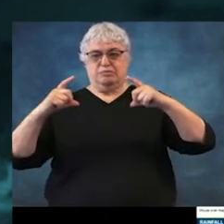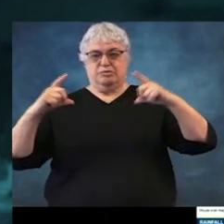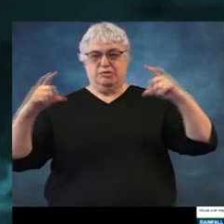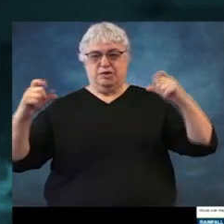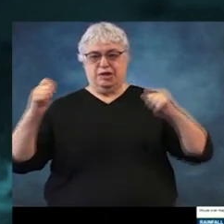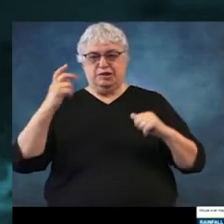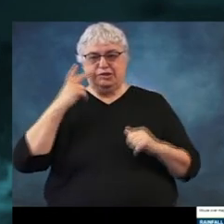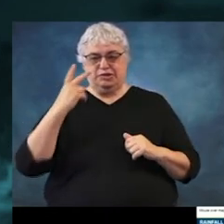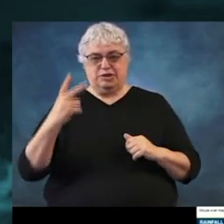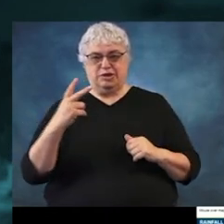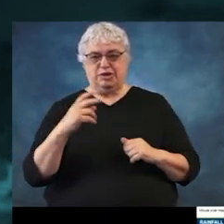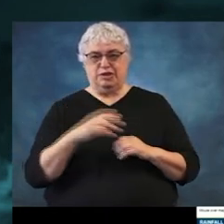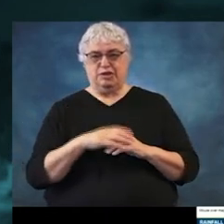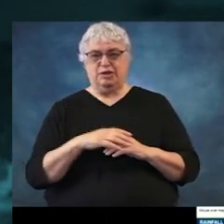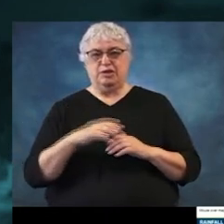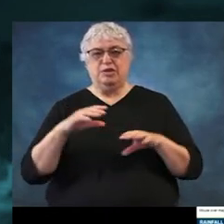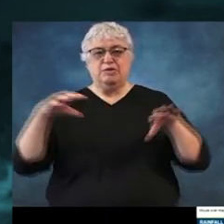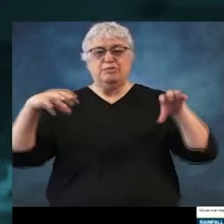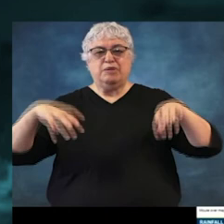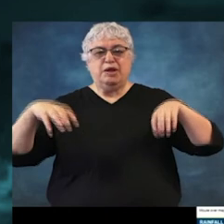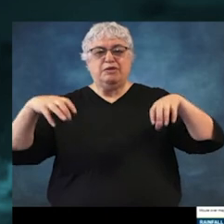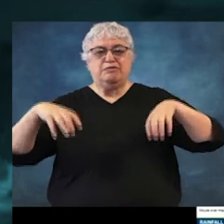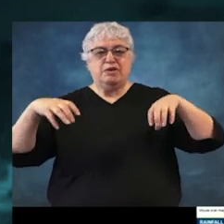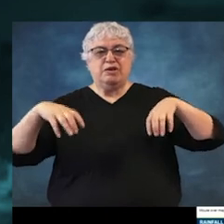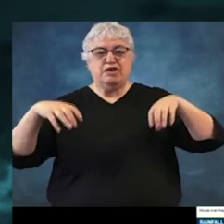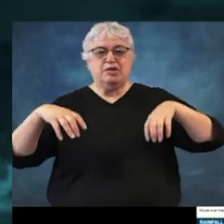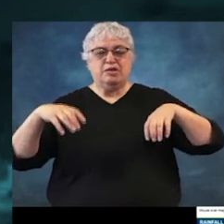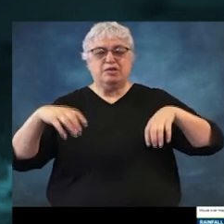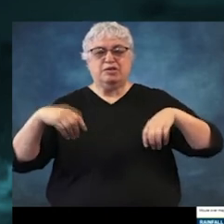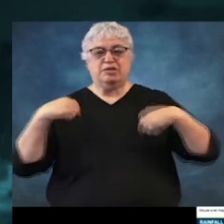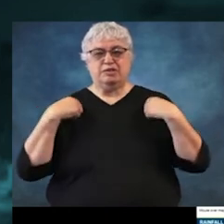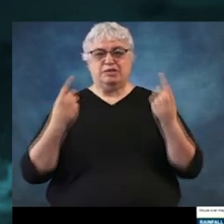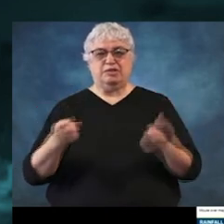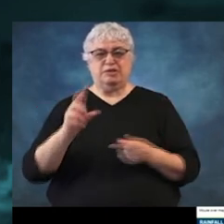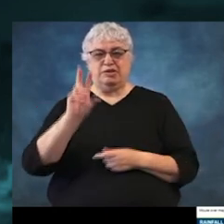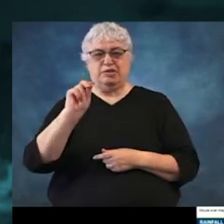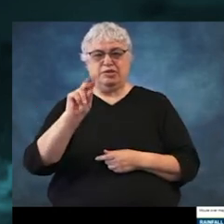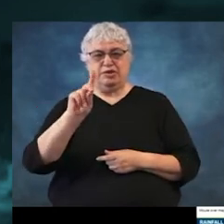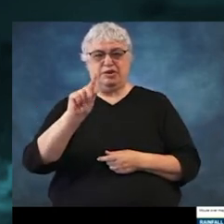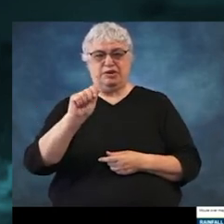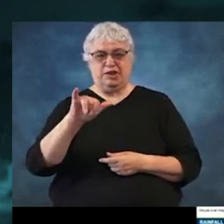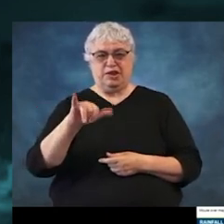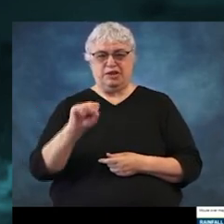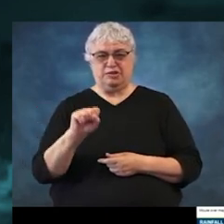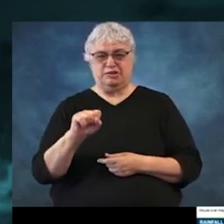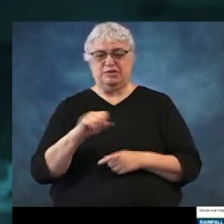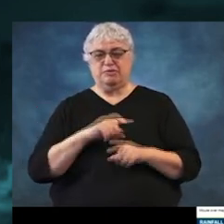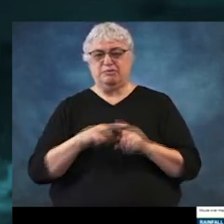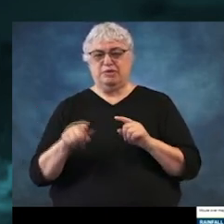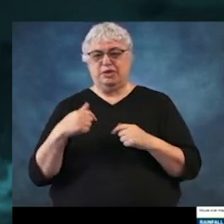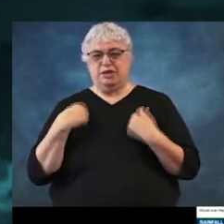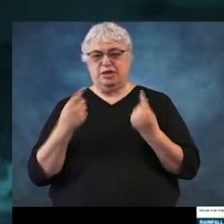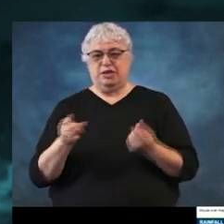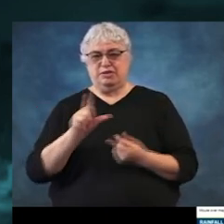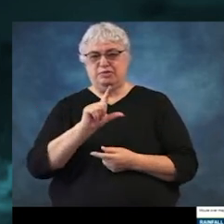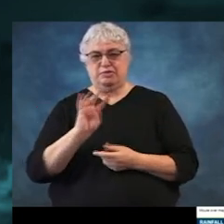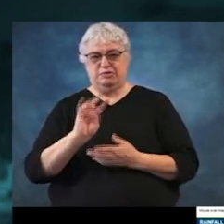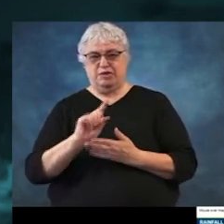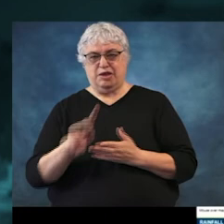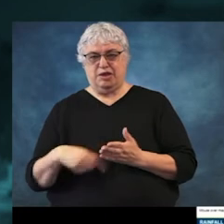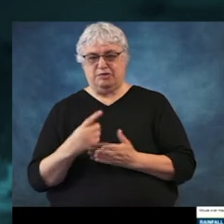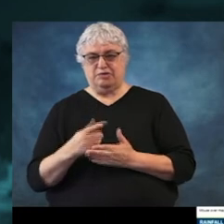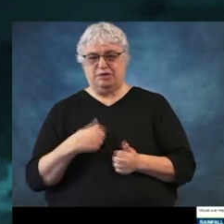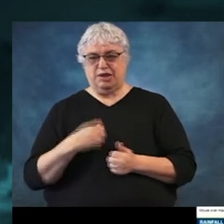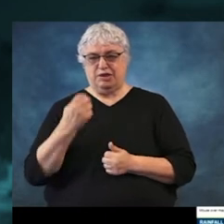section. So this has defaulted to the rainfall over the last 30 days in this case, but it defaulted to about the last 24 hours.